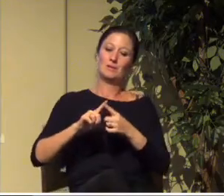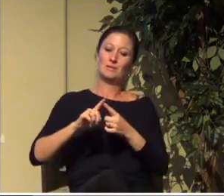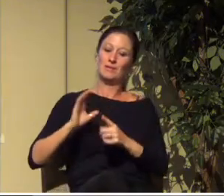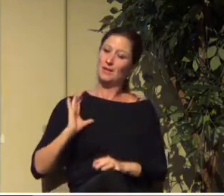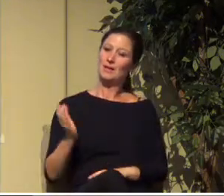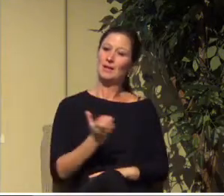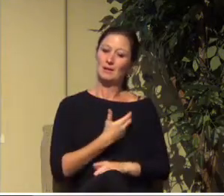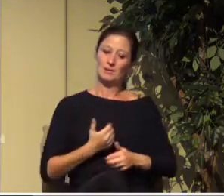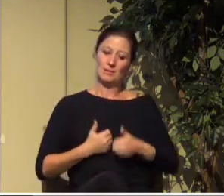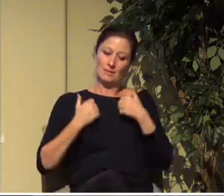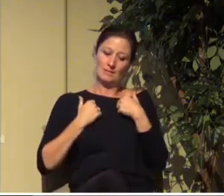pray. Amen.